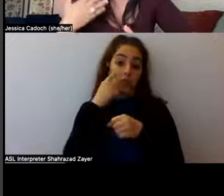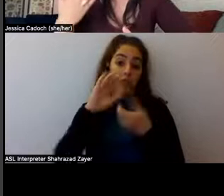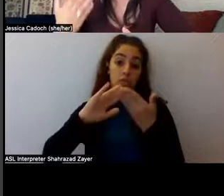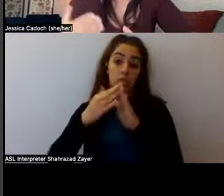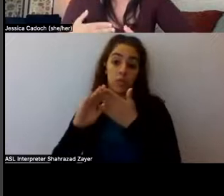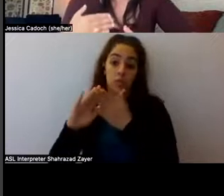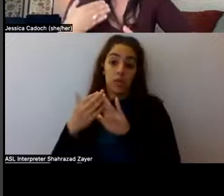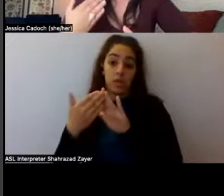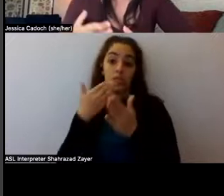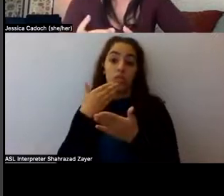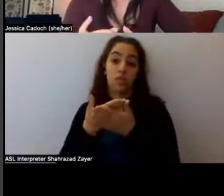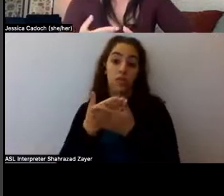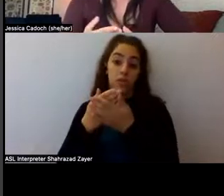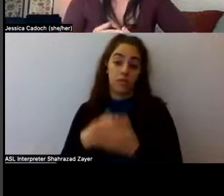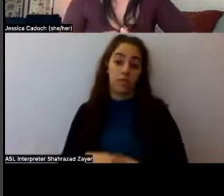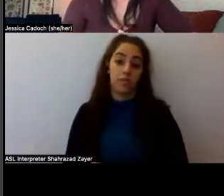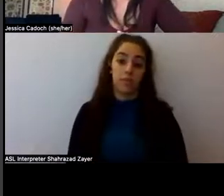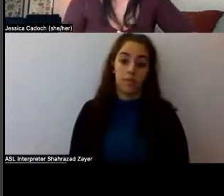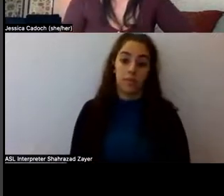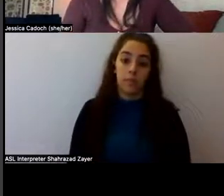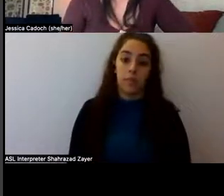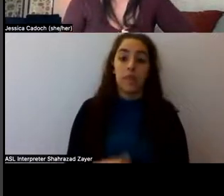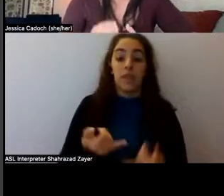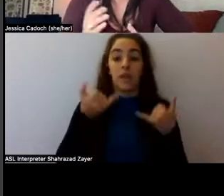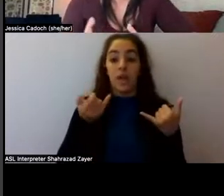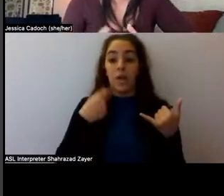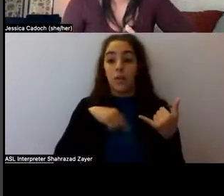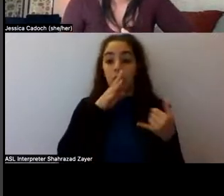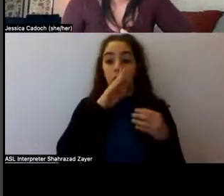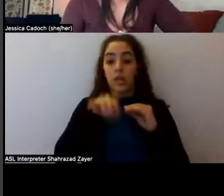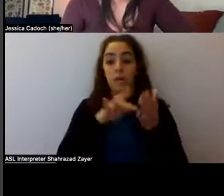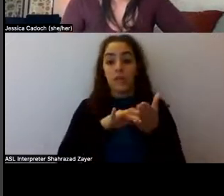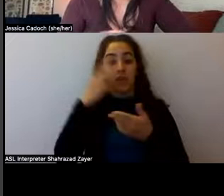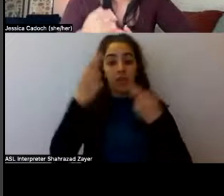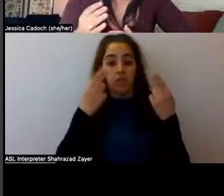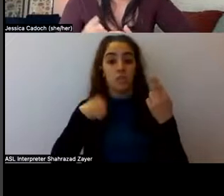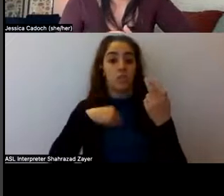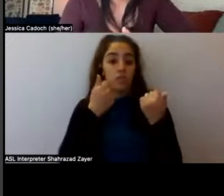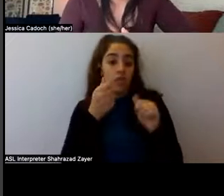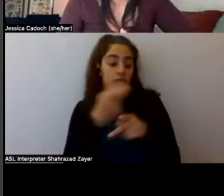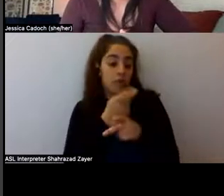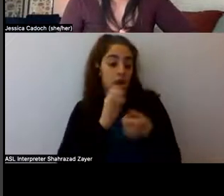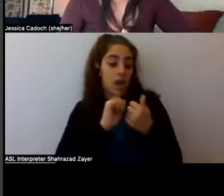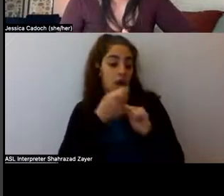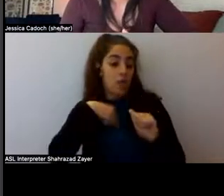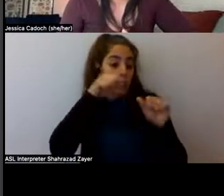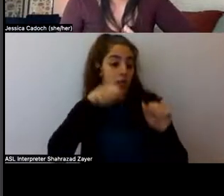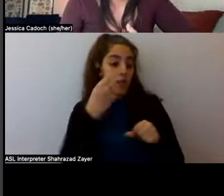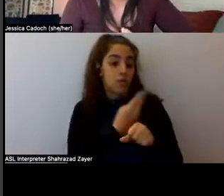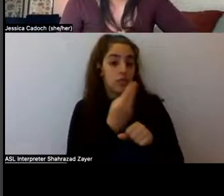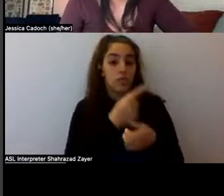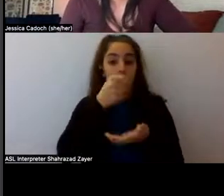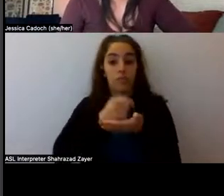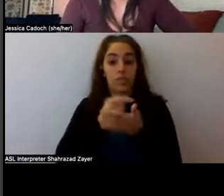right now, the way that we're talking about psychedelics is, uh, how can we use psychedelics to treat various conditions and